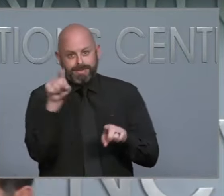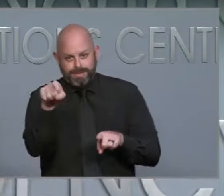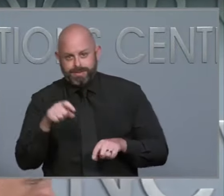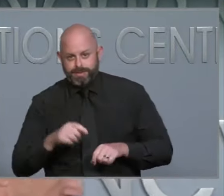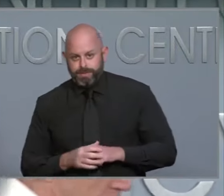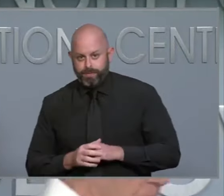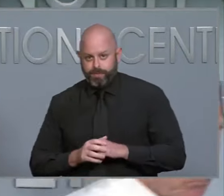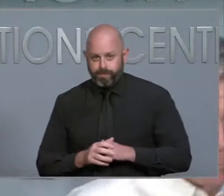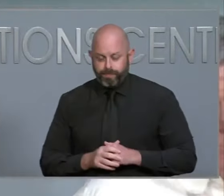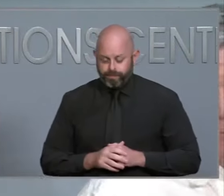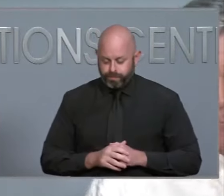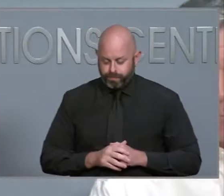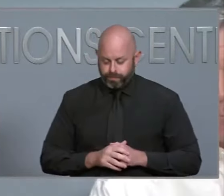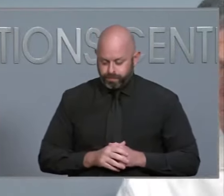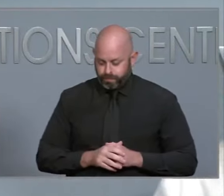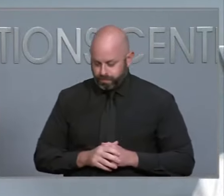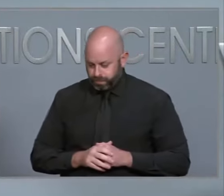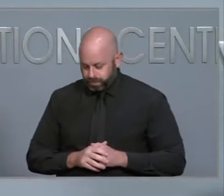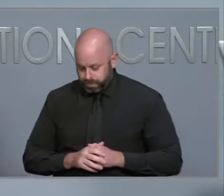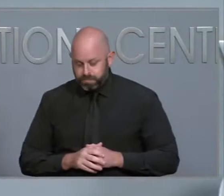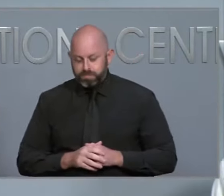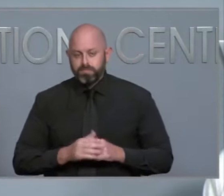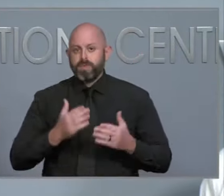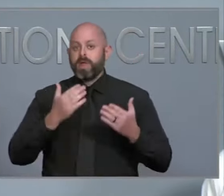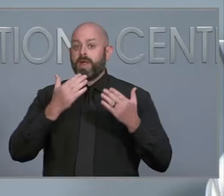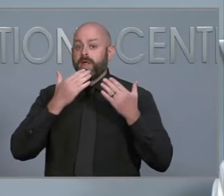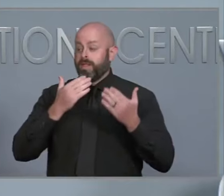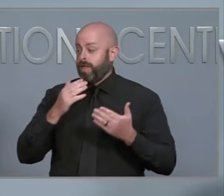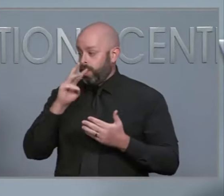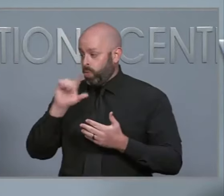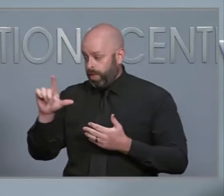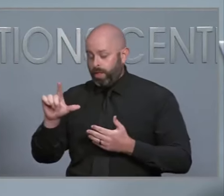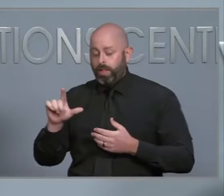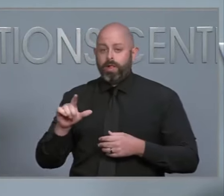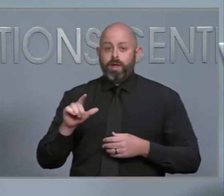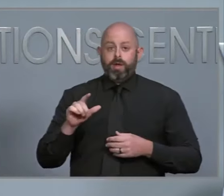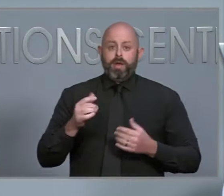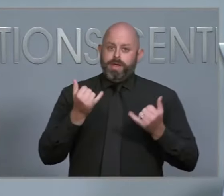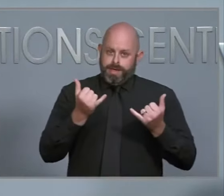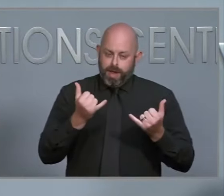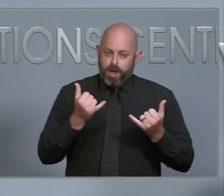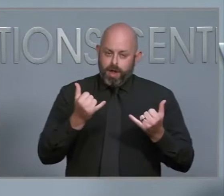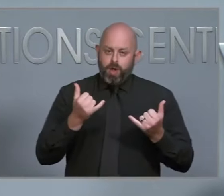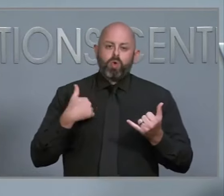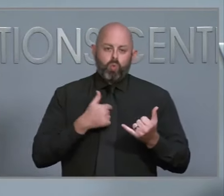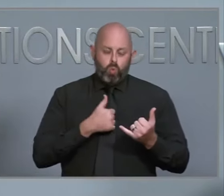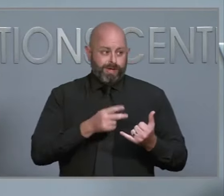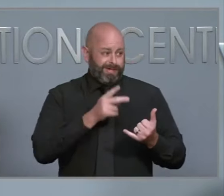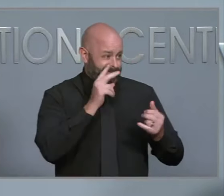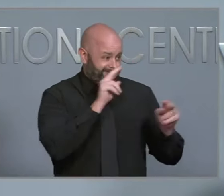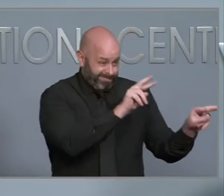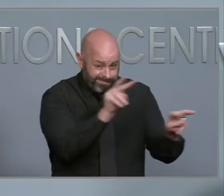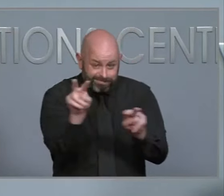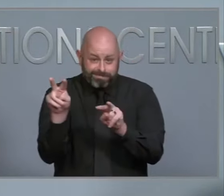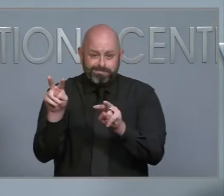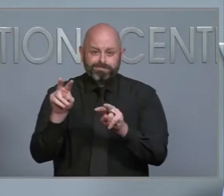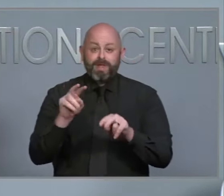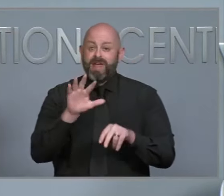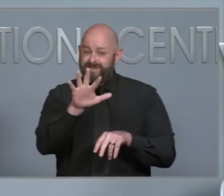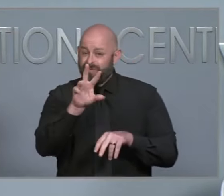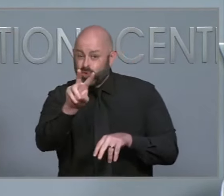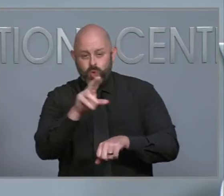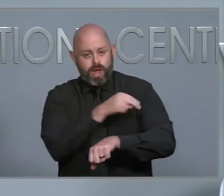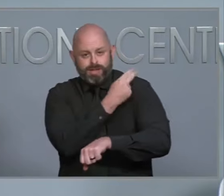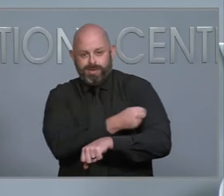Thanks, Will. So of the systems that we're currently tracking, 52 of them are without power. We have an additional 93